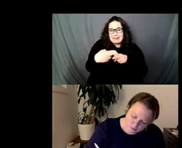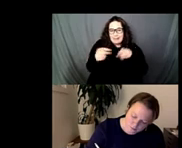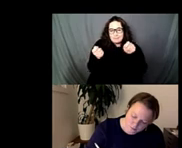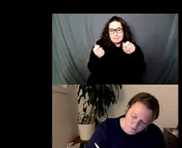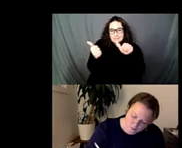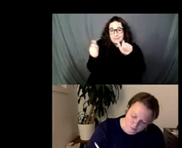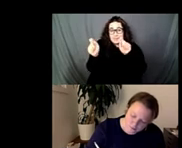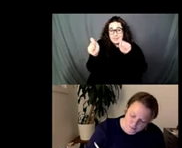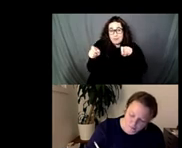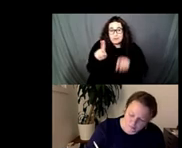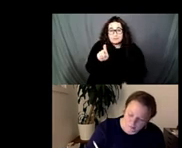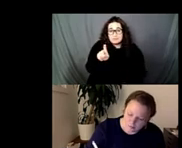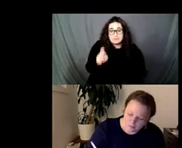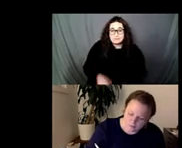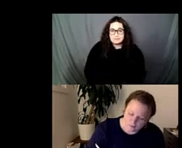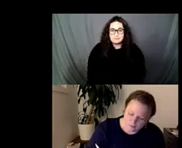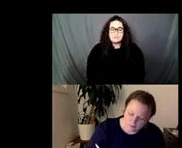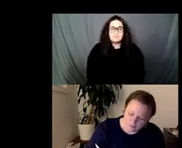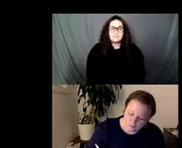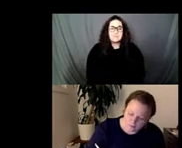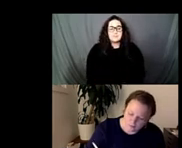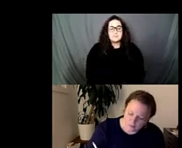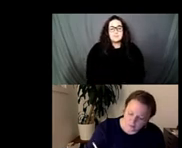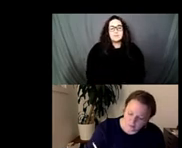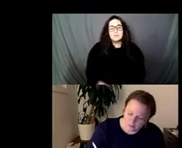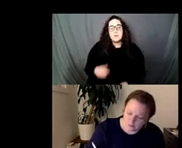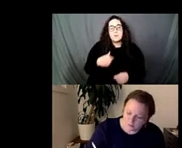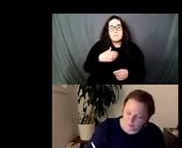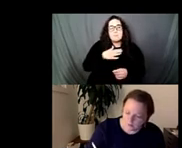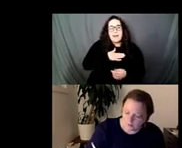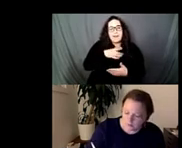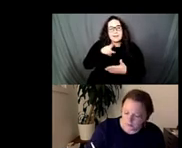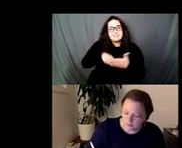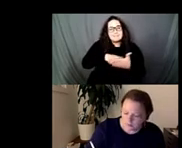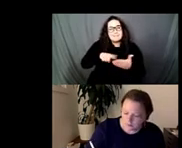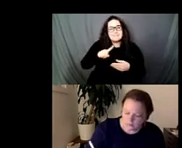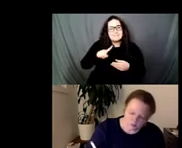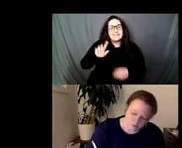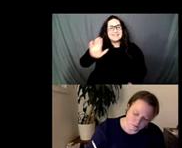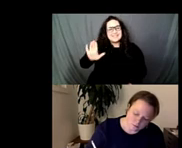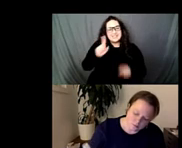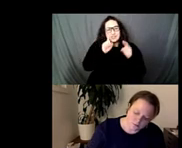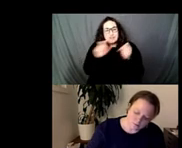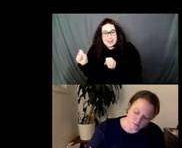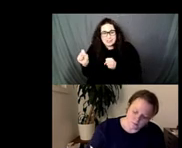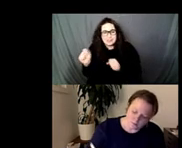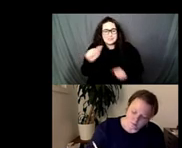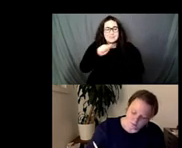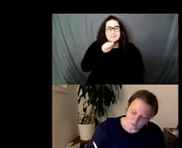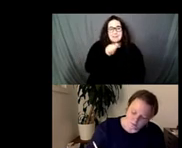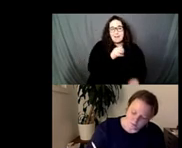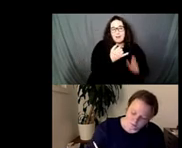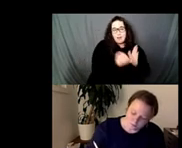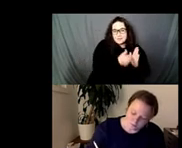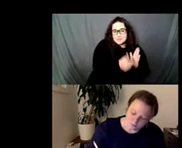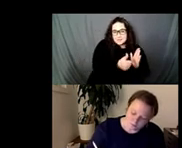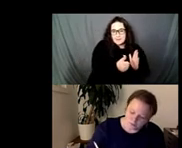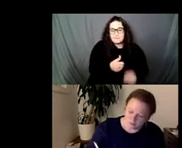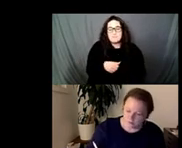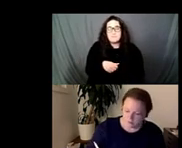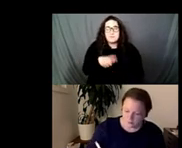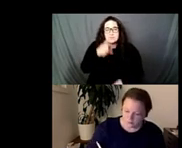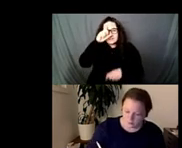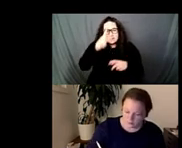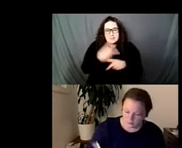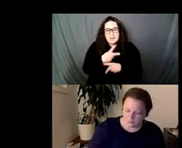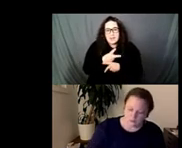on him is more on the strategy itself and I wonder if even now if he were still here I don't even know how old he would be right but I think he